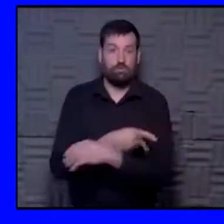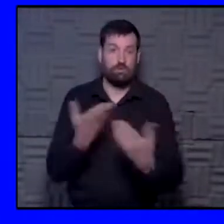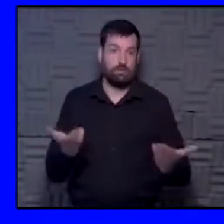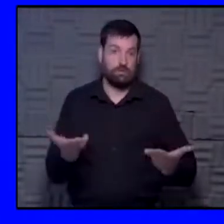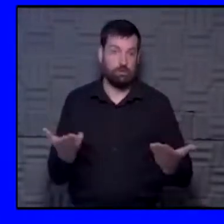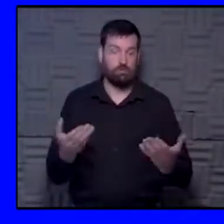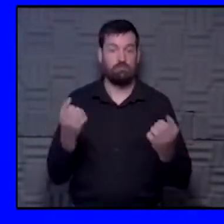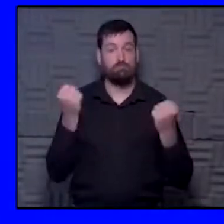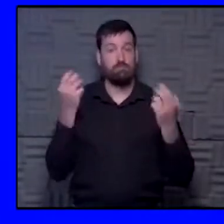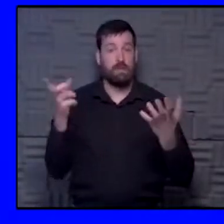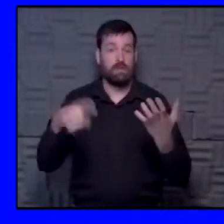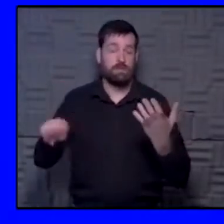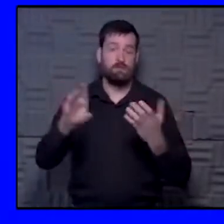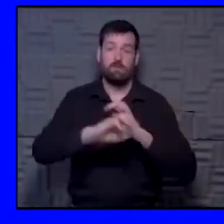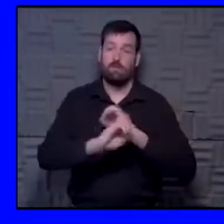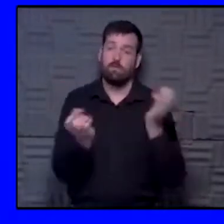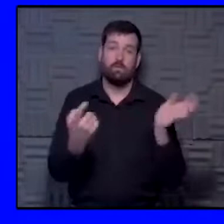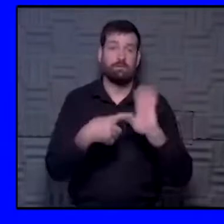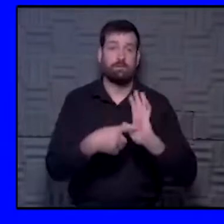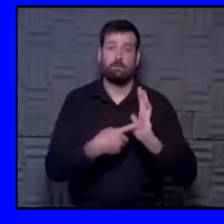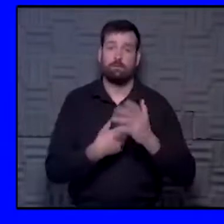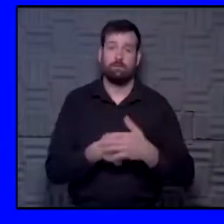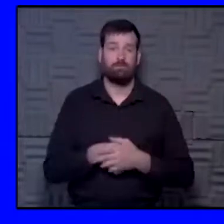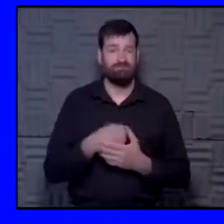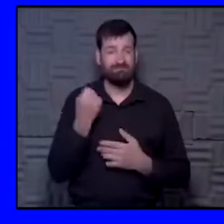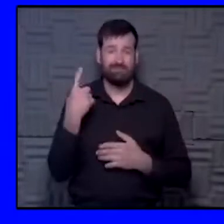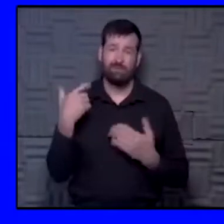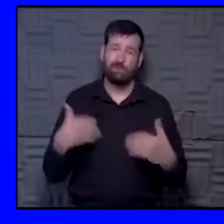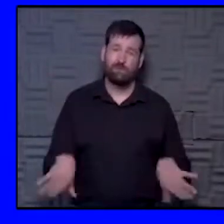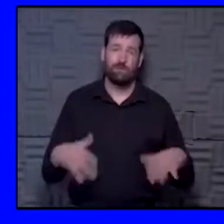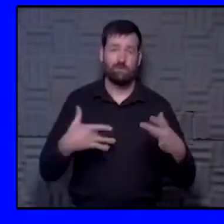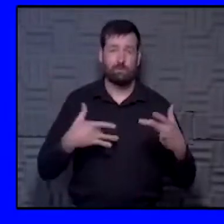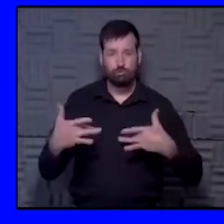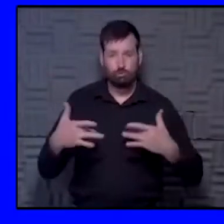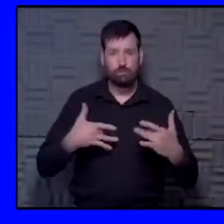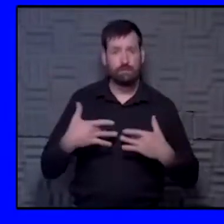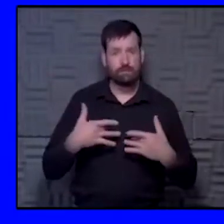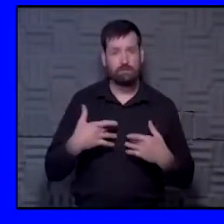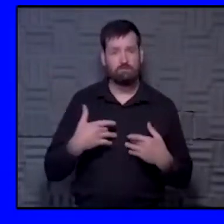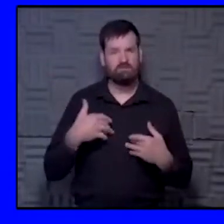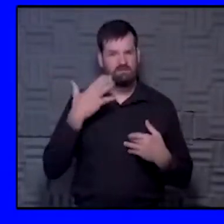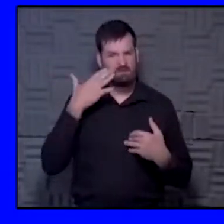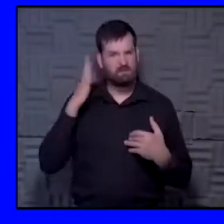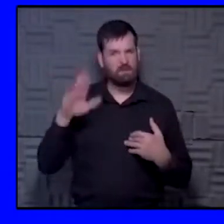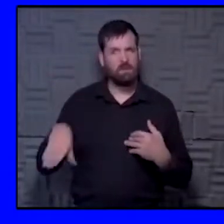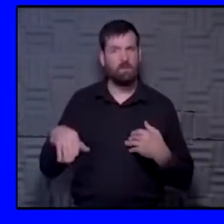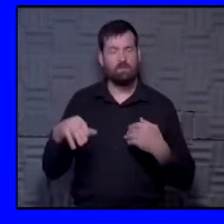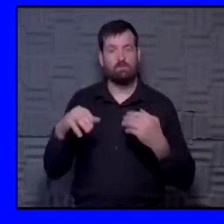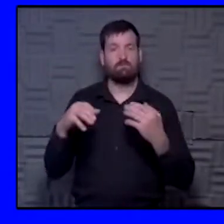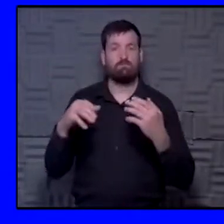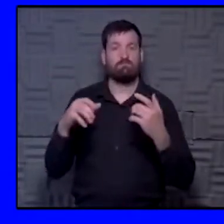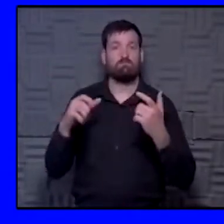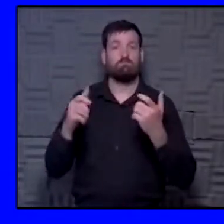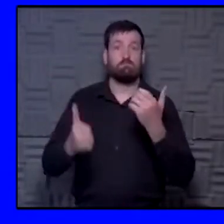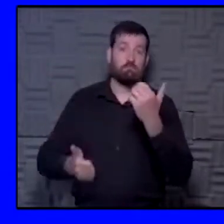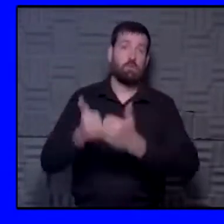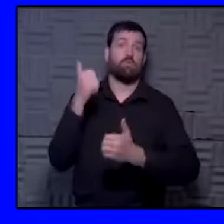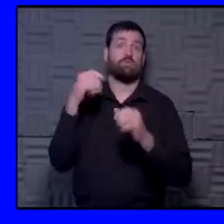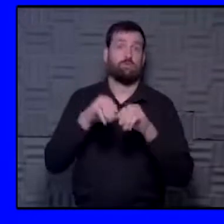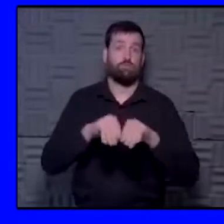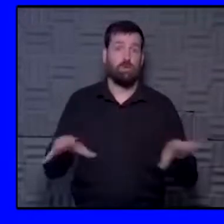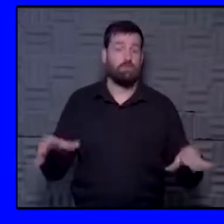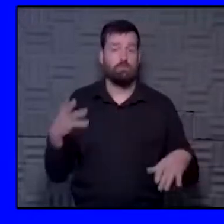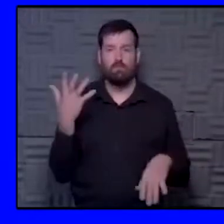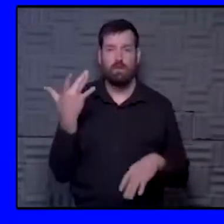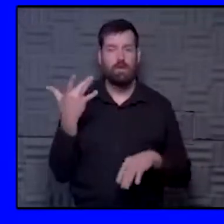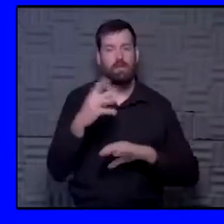lot of them were asymptomatic people. And that's just a very concerning thing because we understand the large proportion amount of spread due to